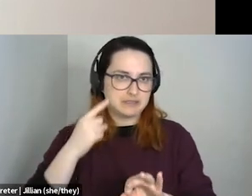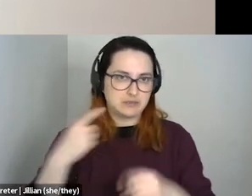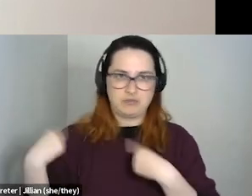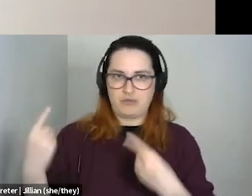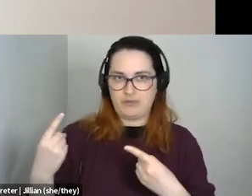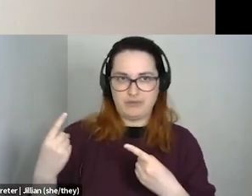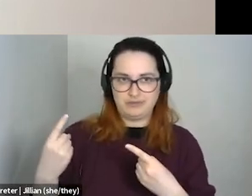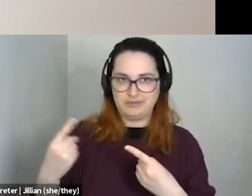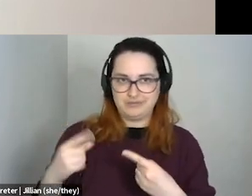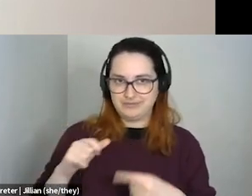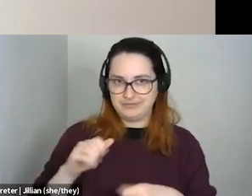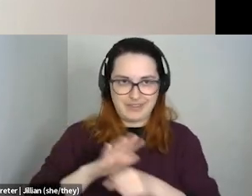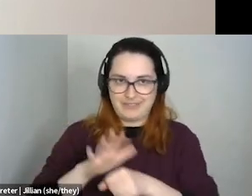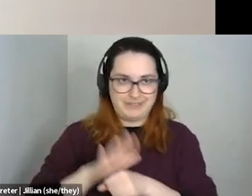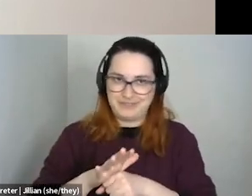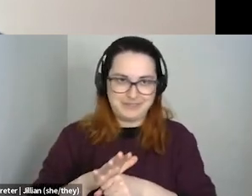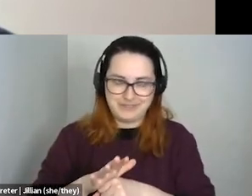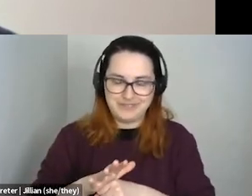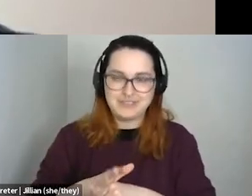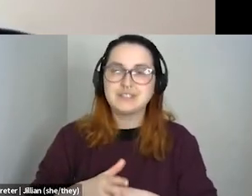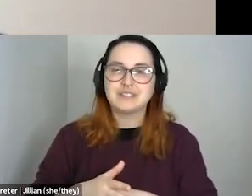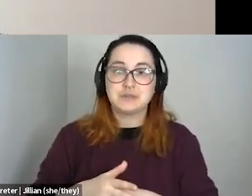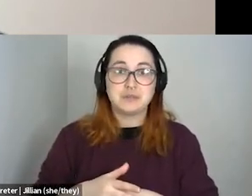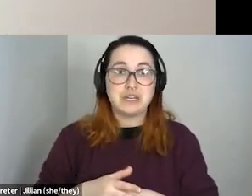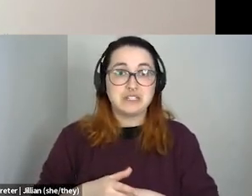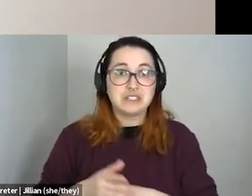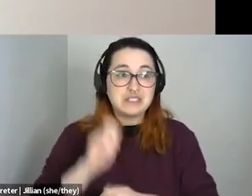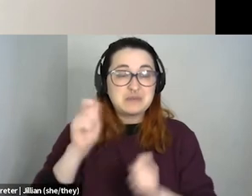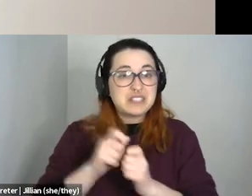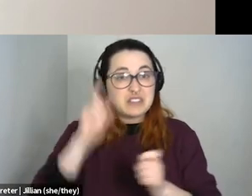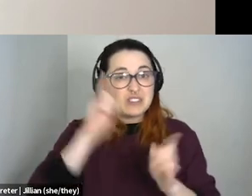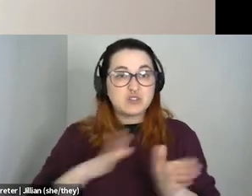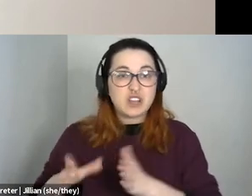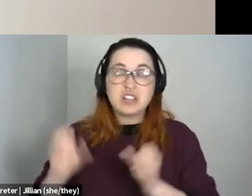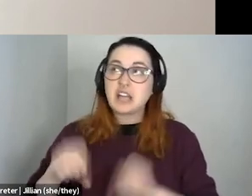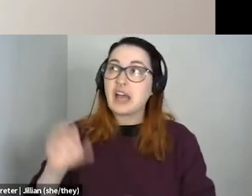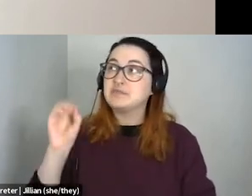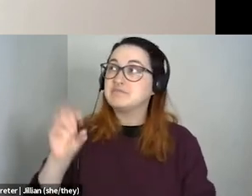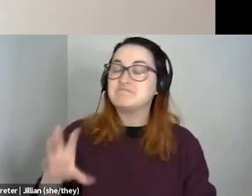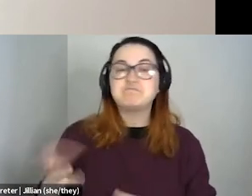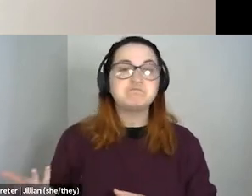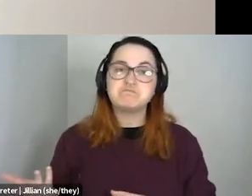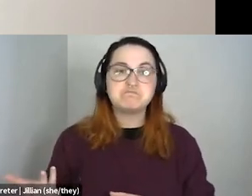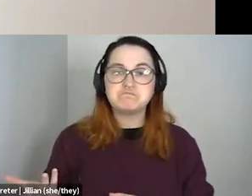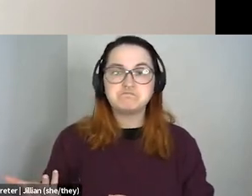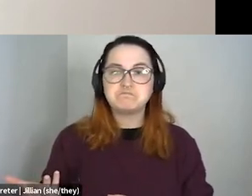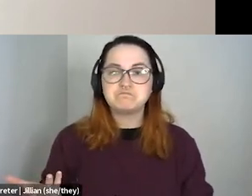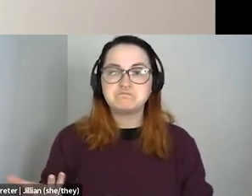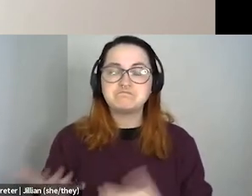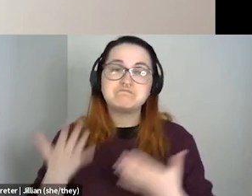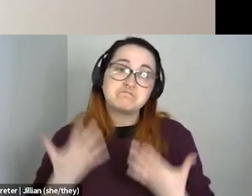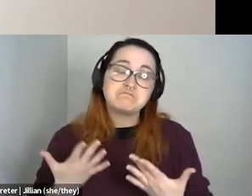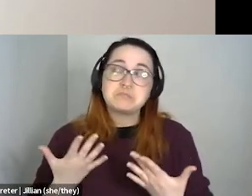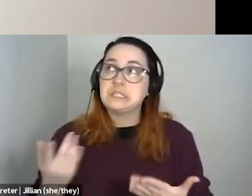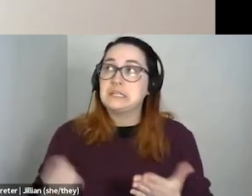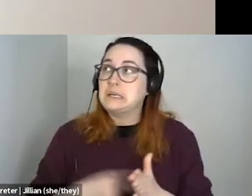Um, and, and I don't know if I have like specific strategies I can point to, except that unfortunately we, you do kind of sometimes need to